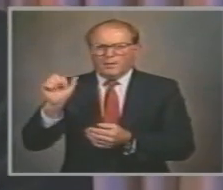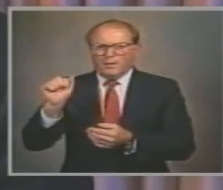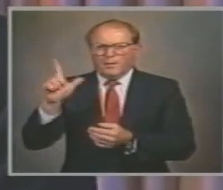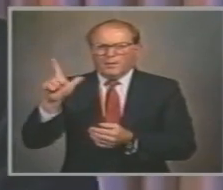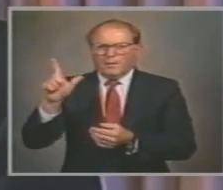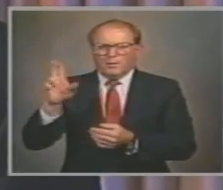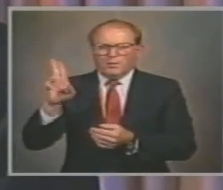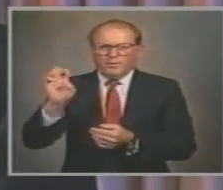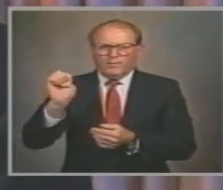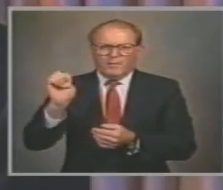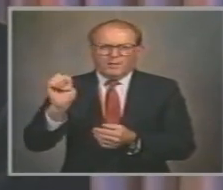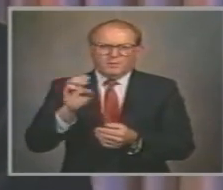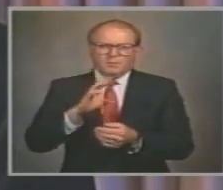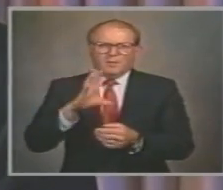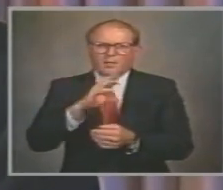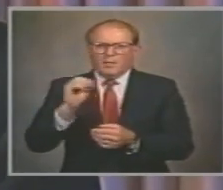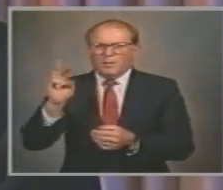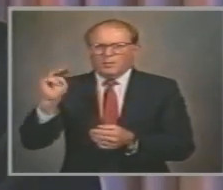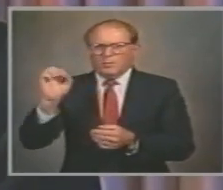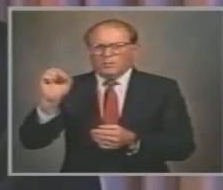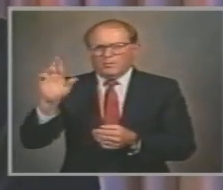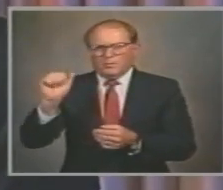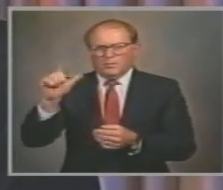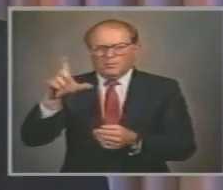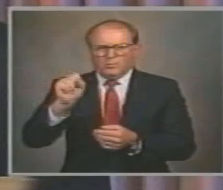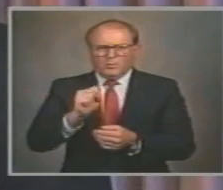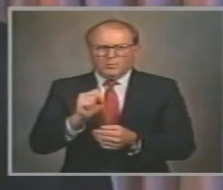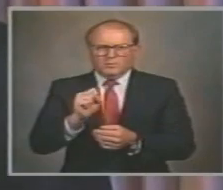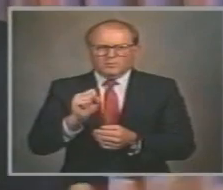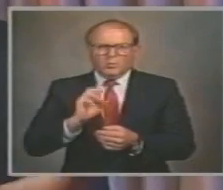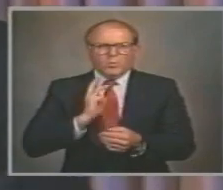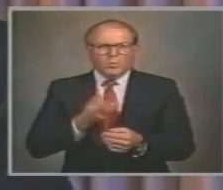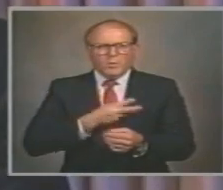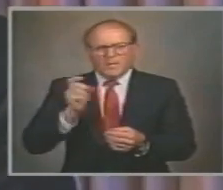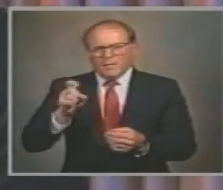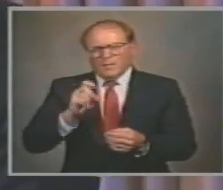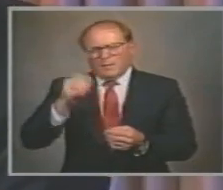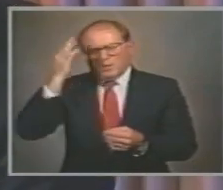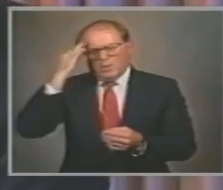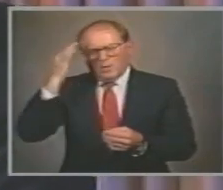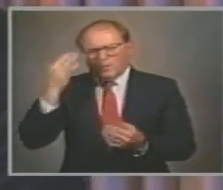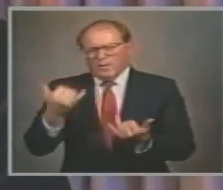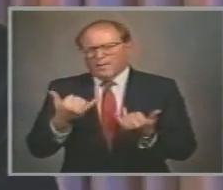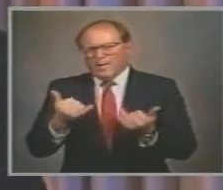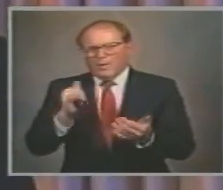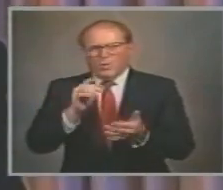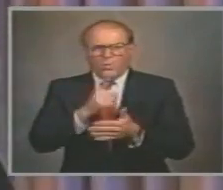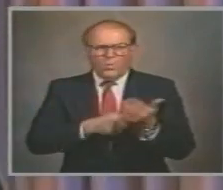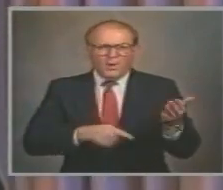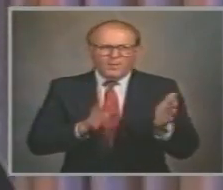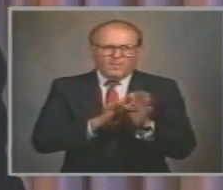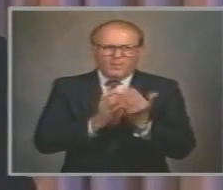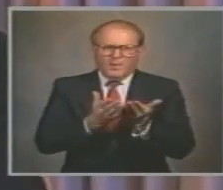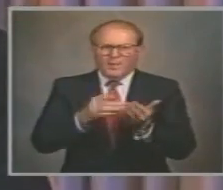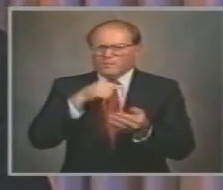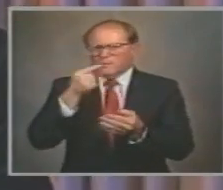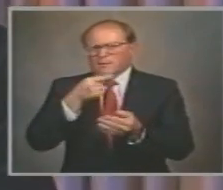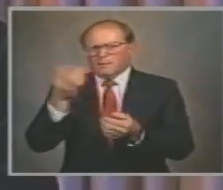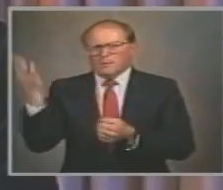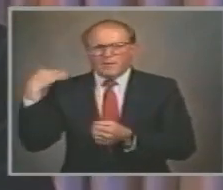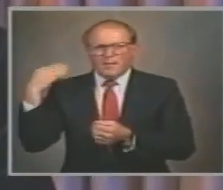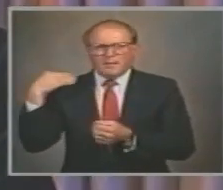grounding Our morals In human rationality We must know by now What the scripture said In the long ago